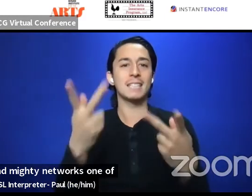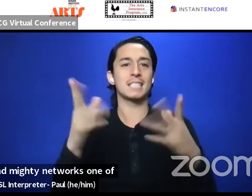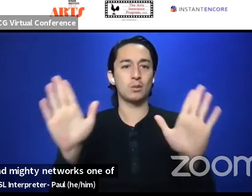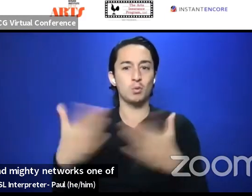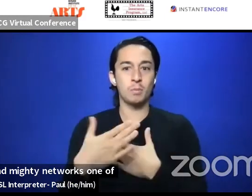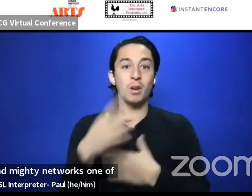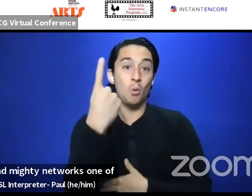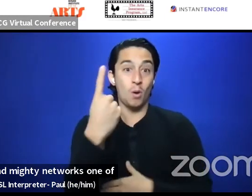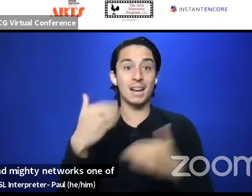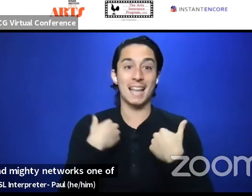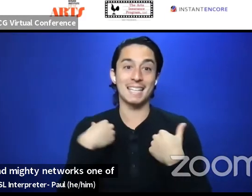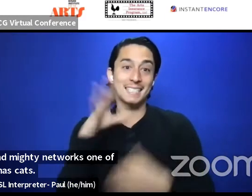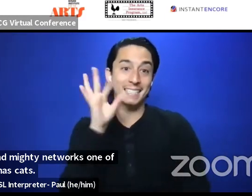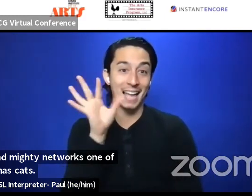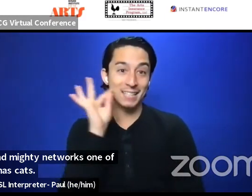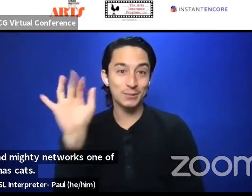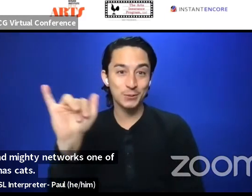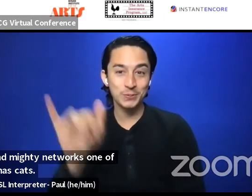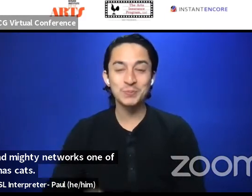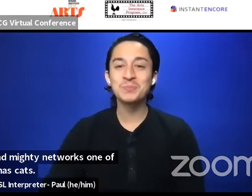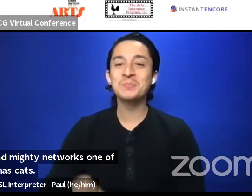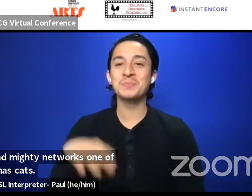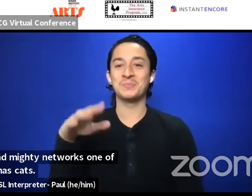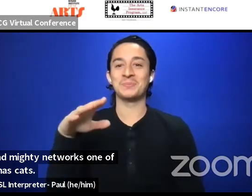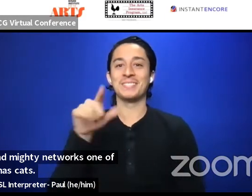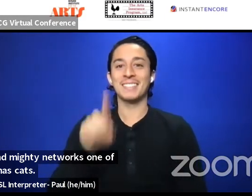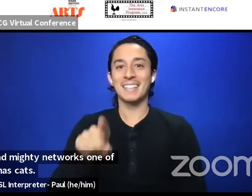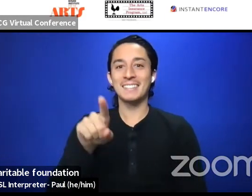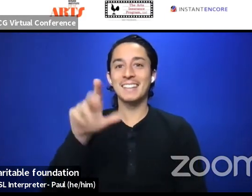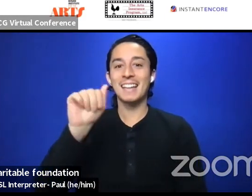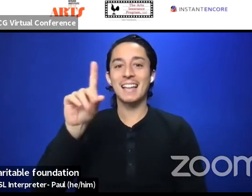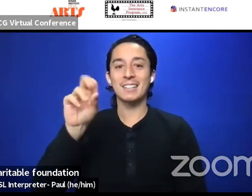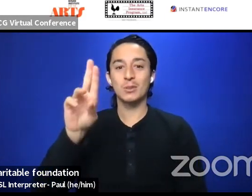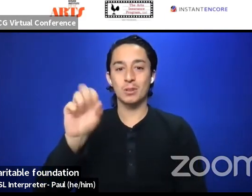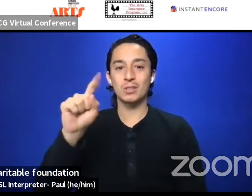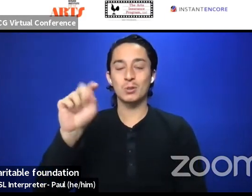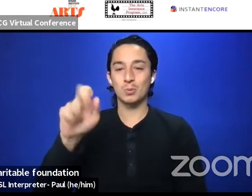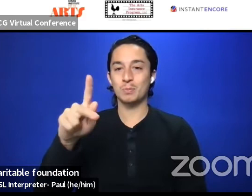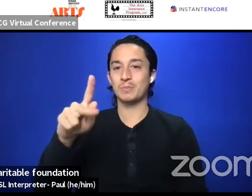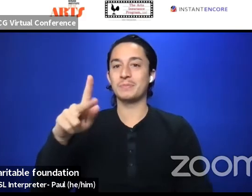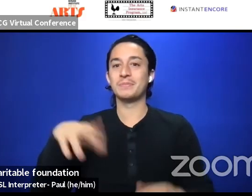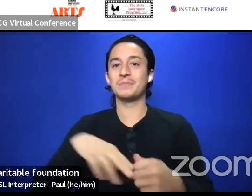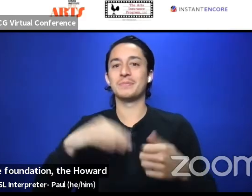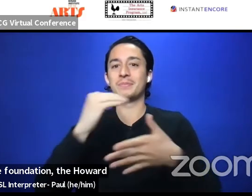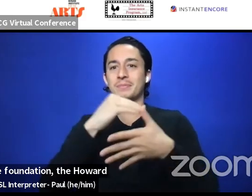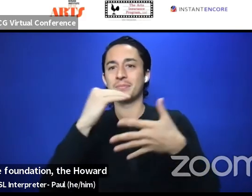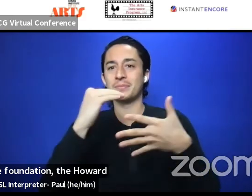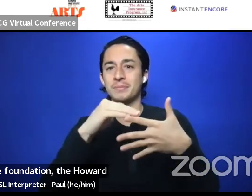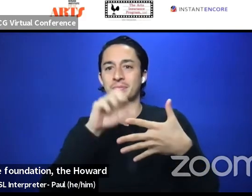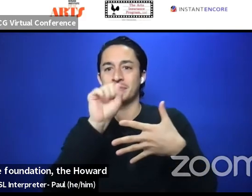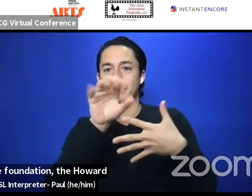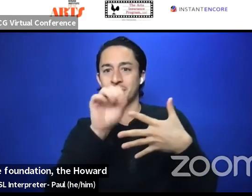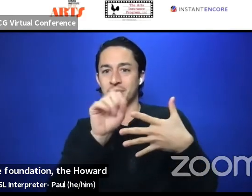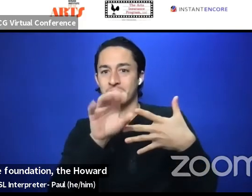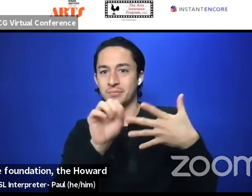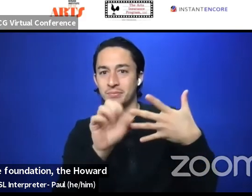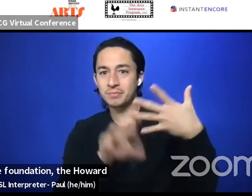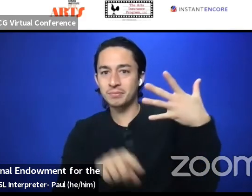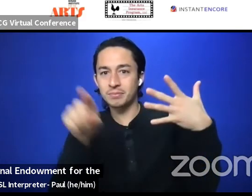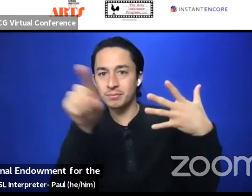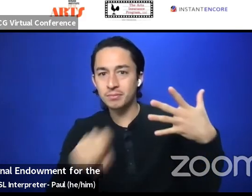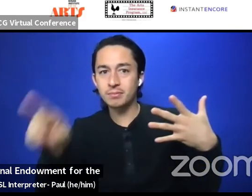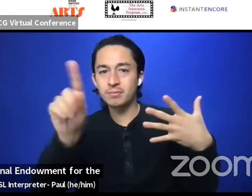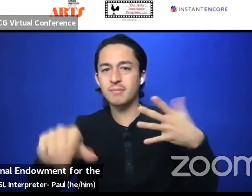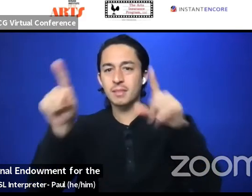cats. There's the Doris Duke Charitable Foundation, the Howard Gilman Foundation, the National Endowment for the